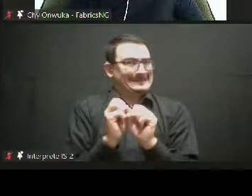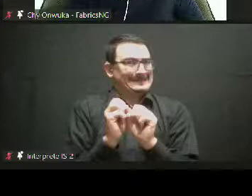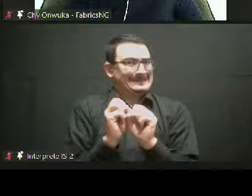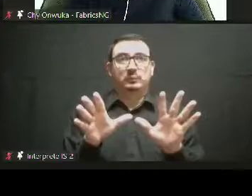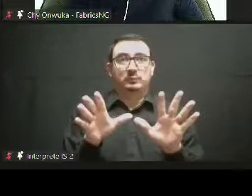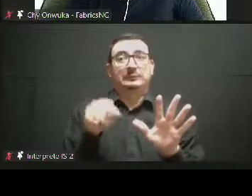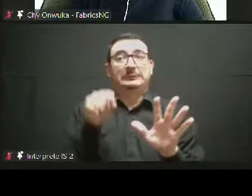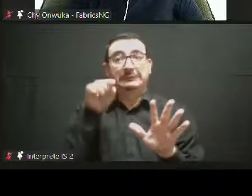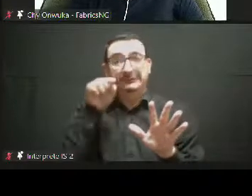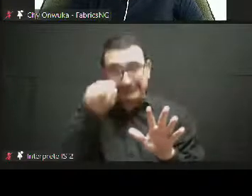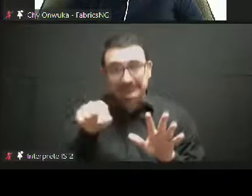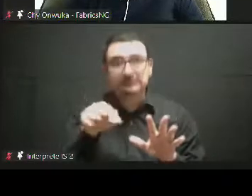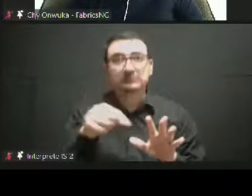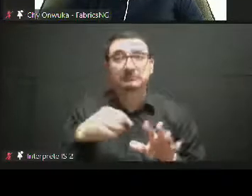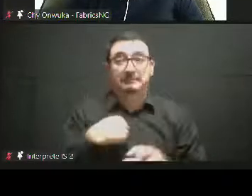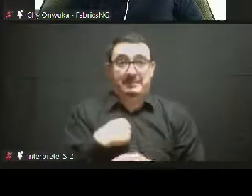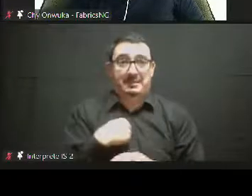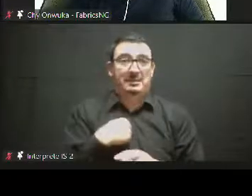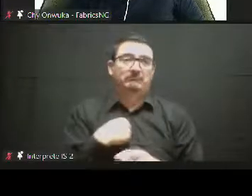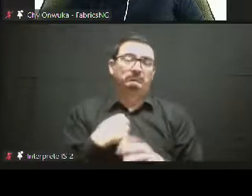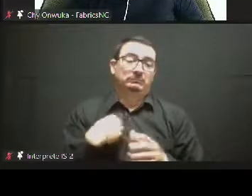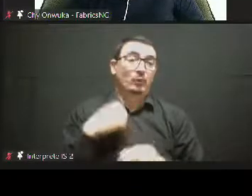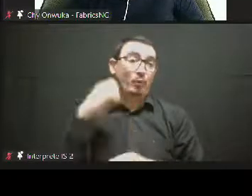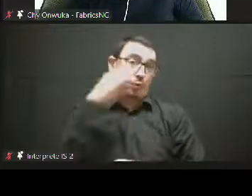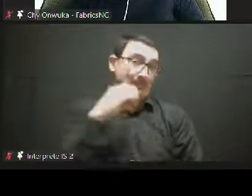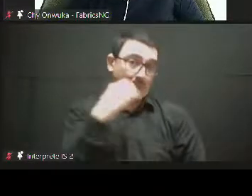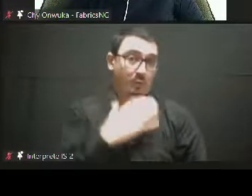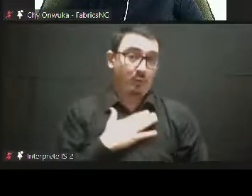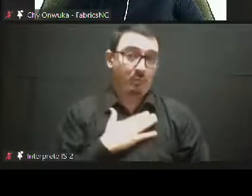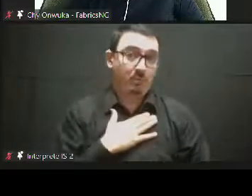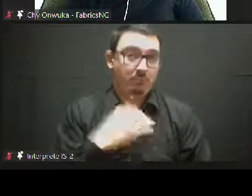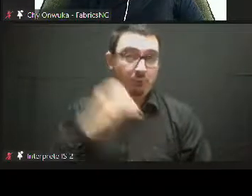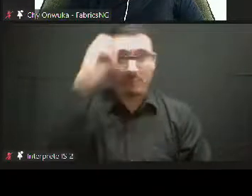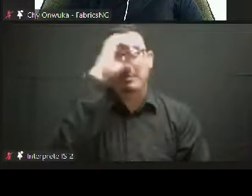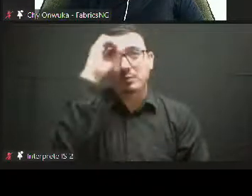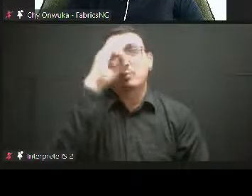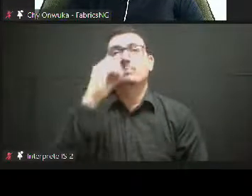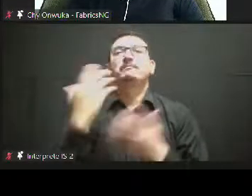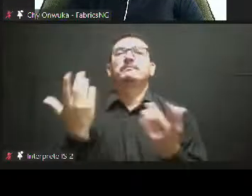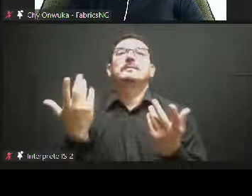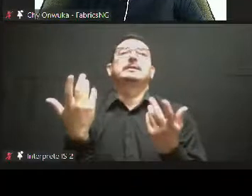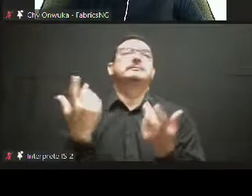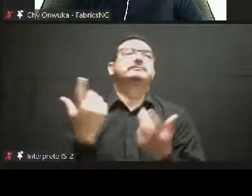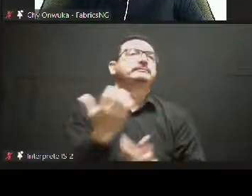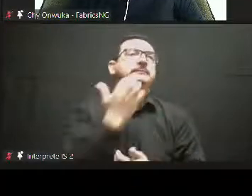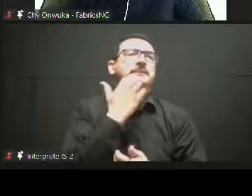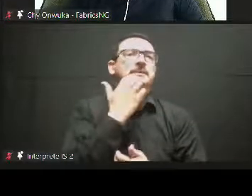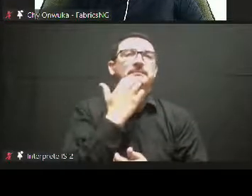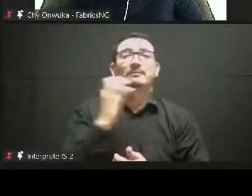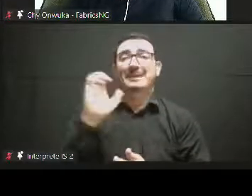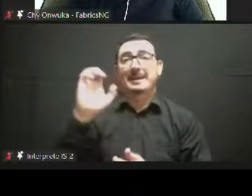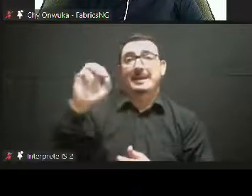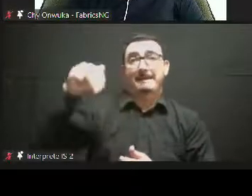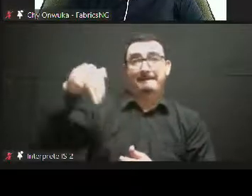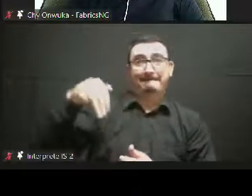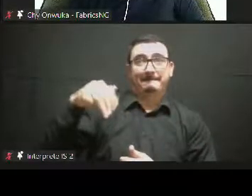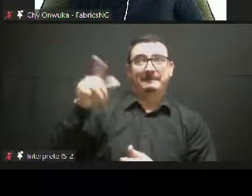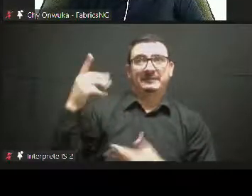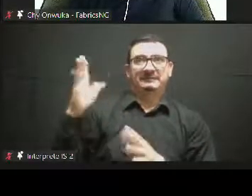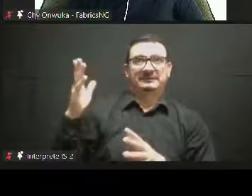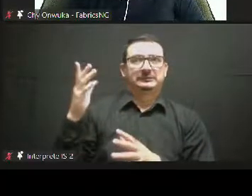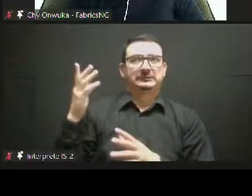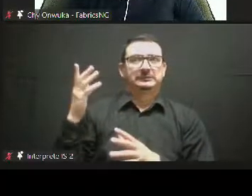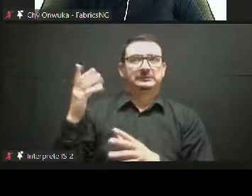and Esposito, from a farm level perspective set out by Chi,